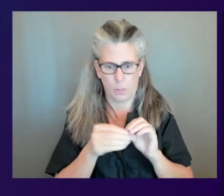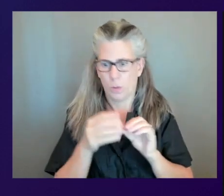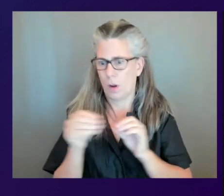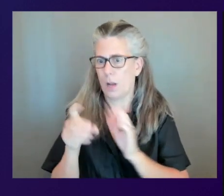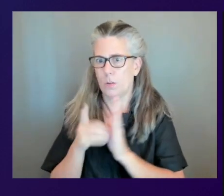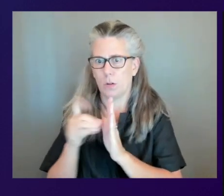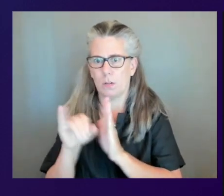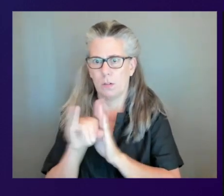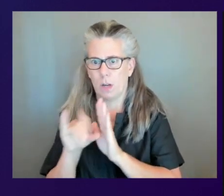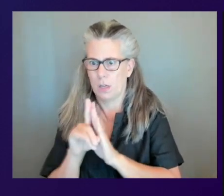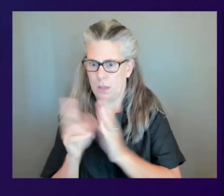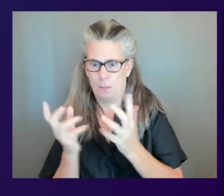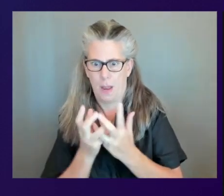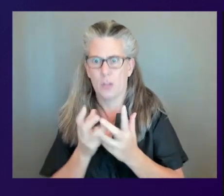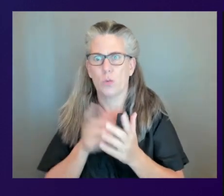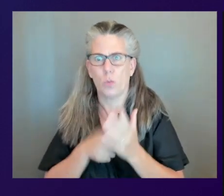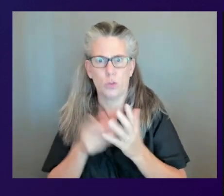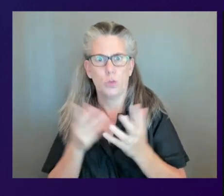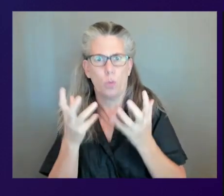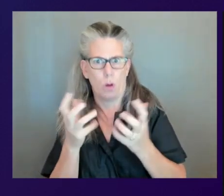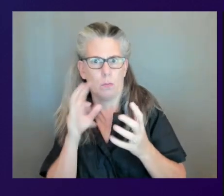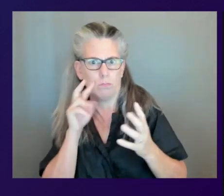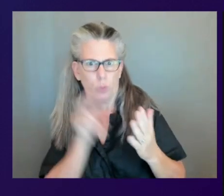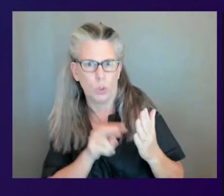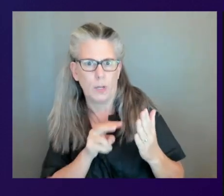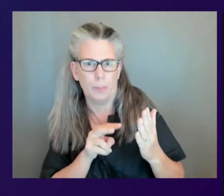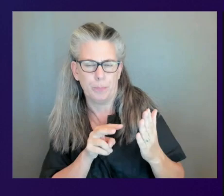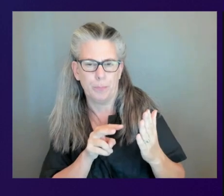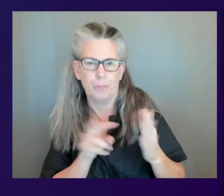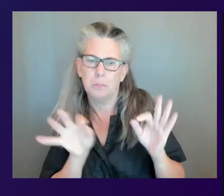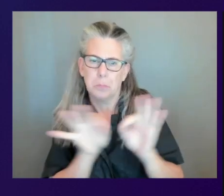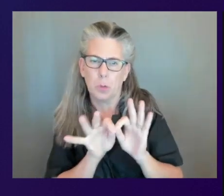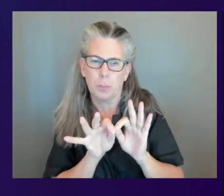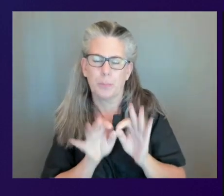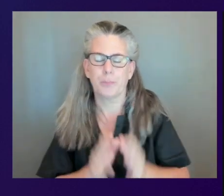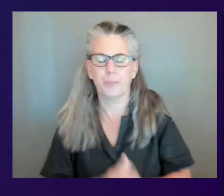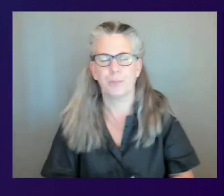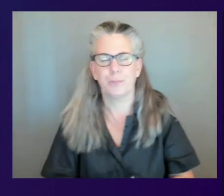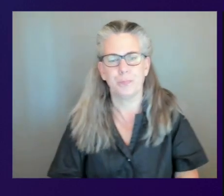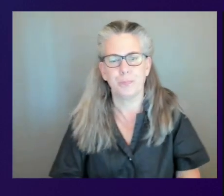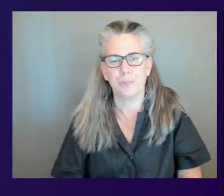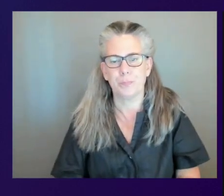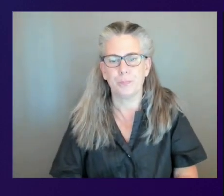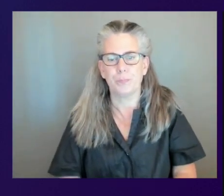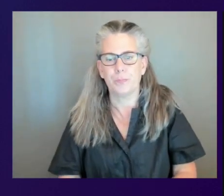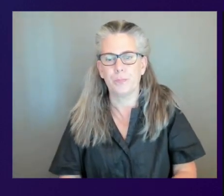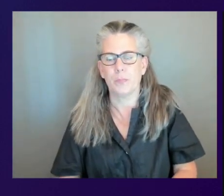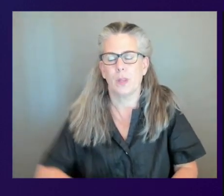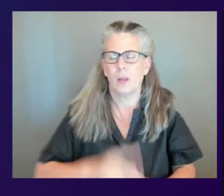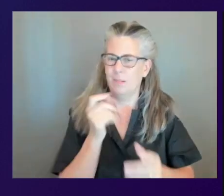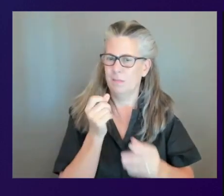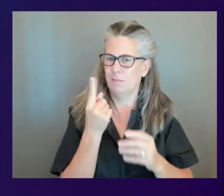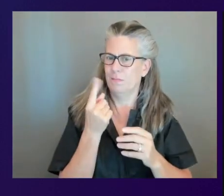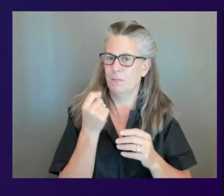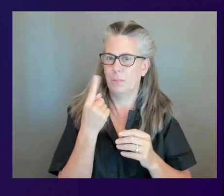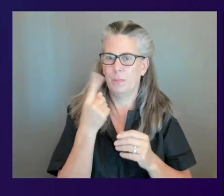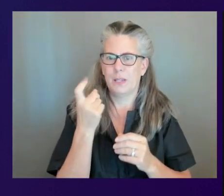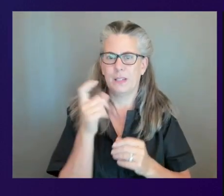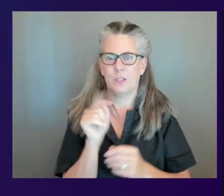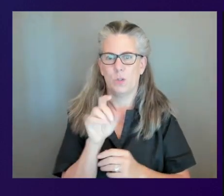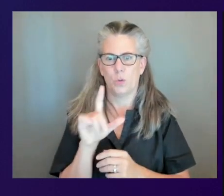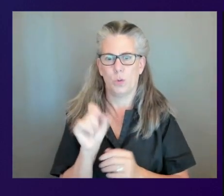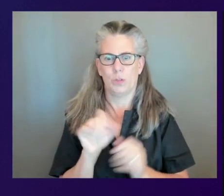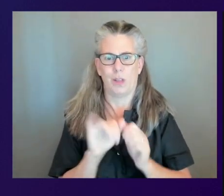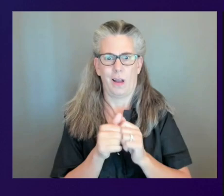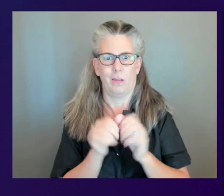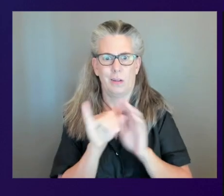you showed us the directory earlier okay got it yeah yeah definitely and so that's it's pretty key because that's how the tool is identifying everything and so